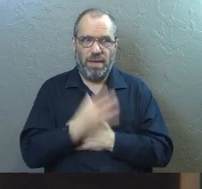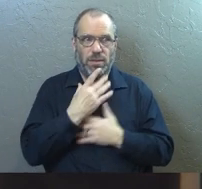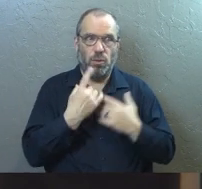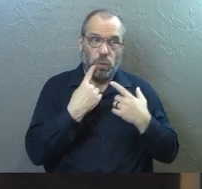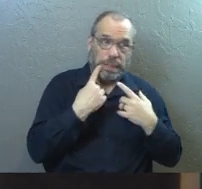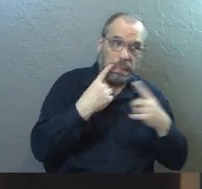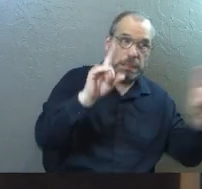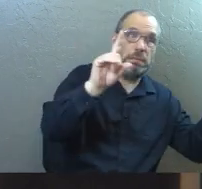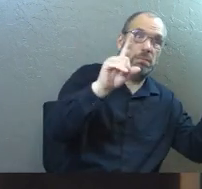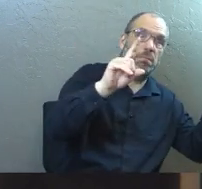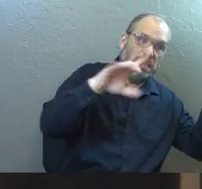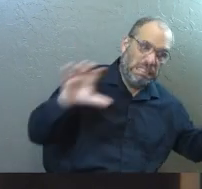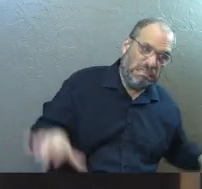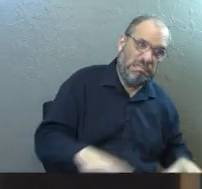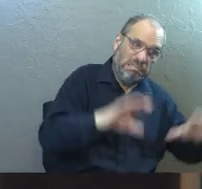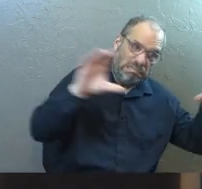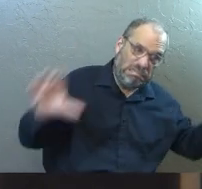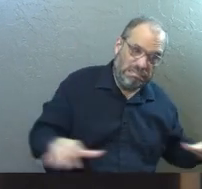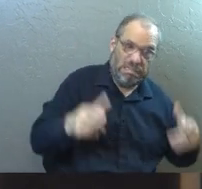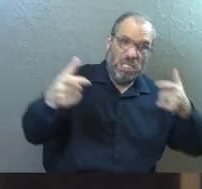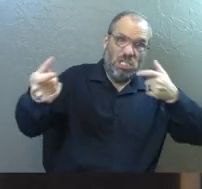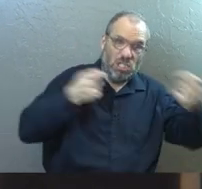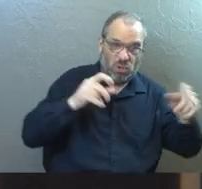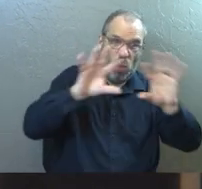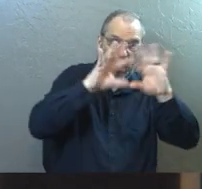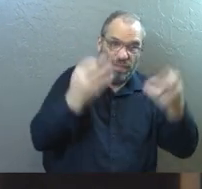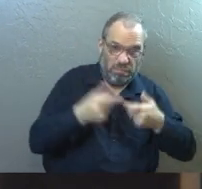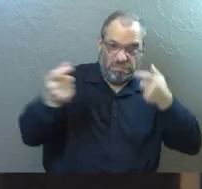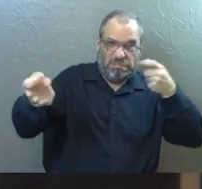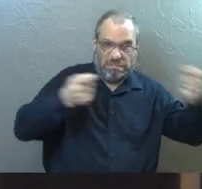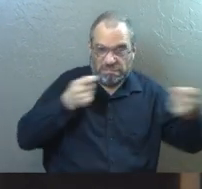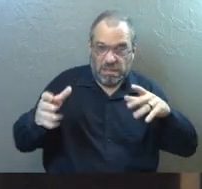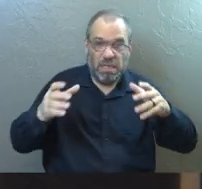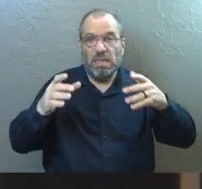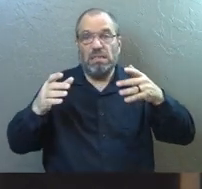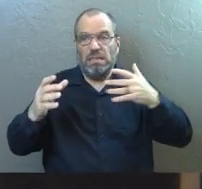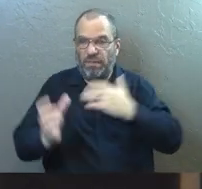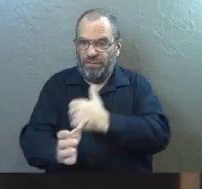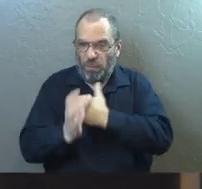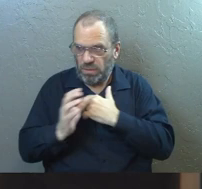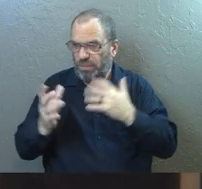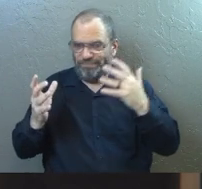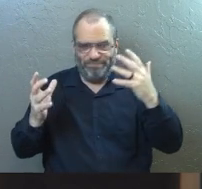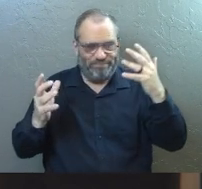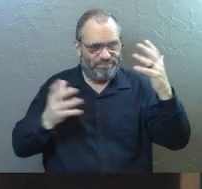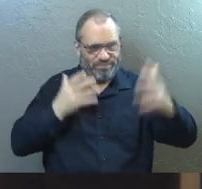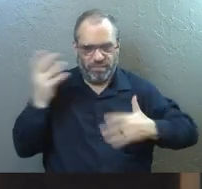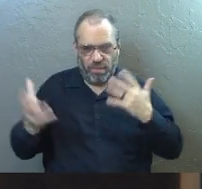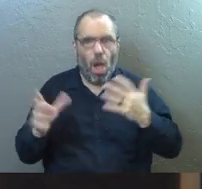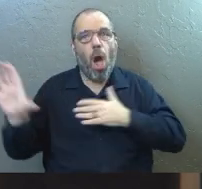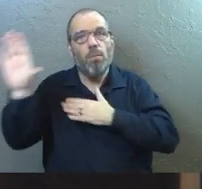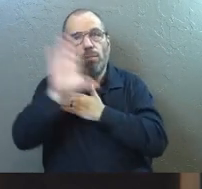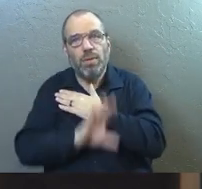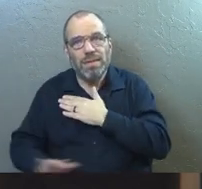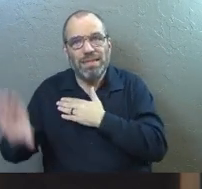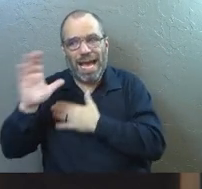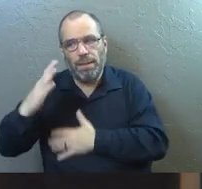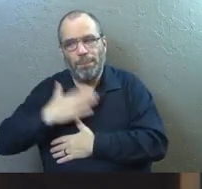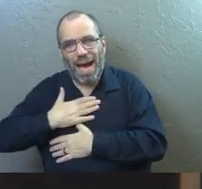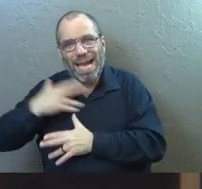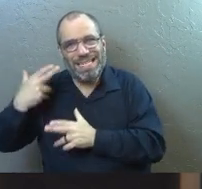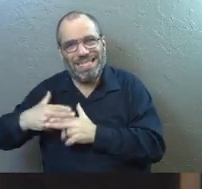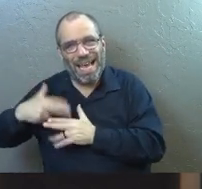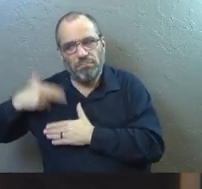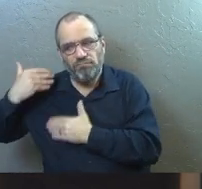to succeed. It drives us to control family members. It drives us to protect our legacy,